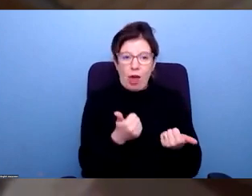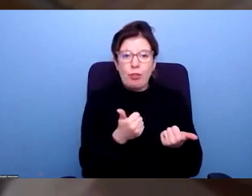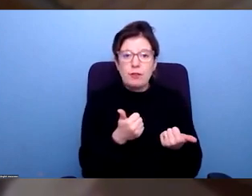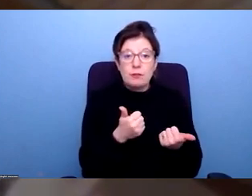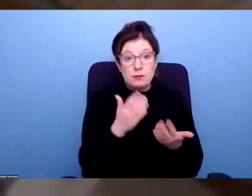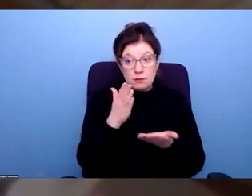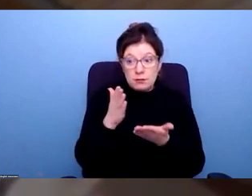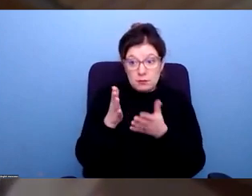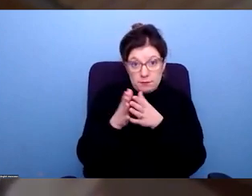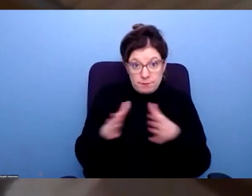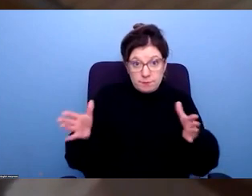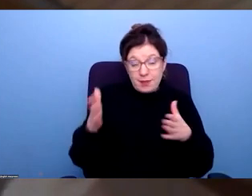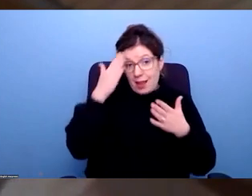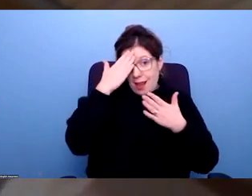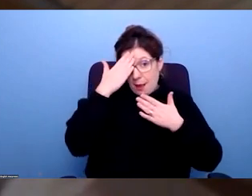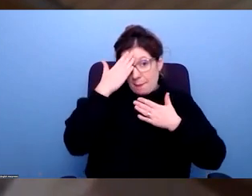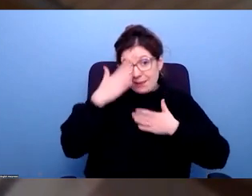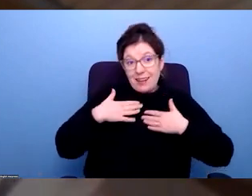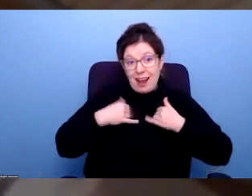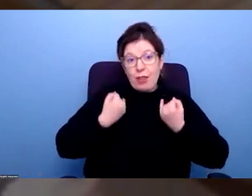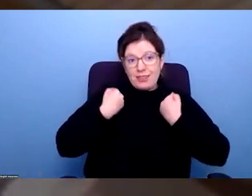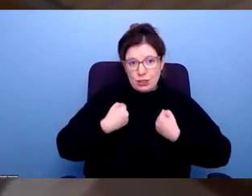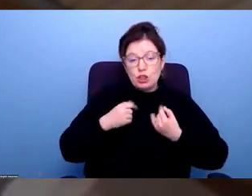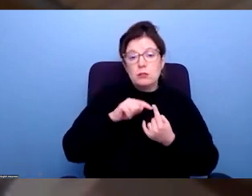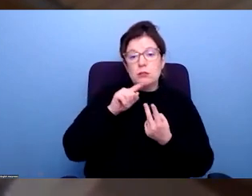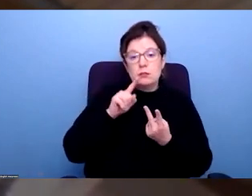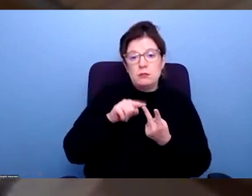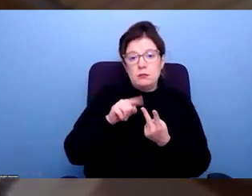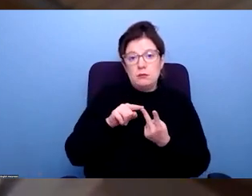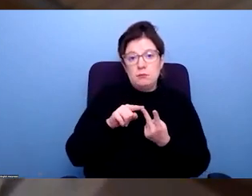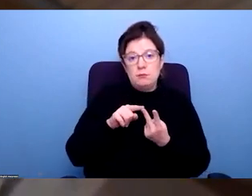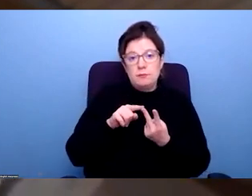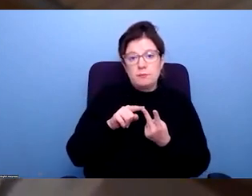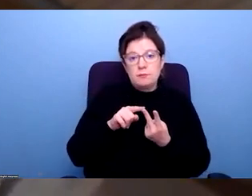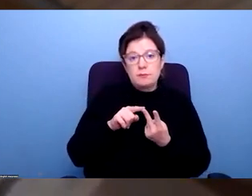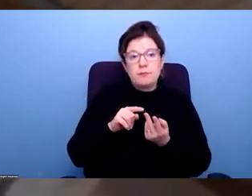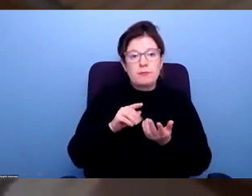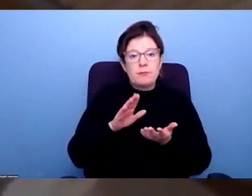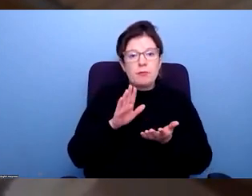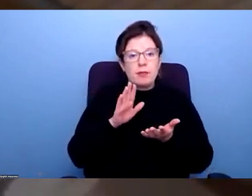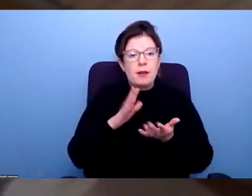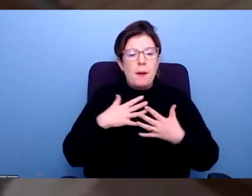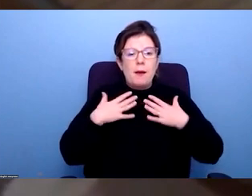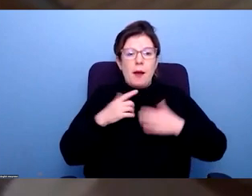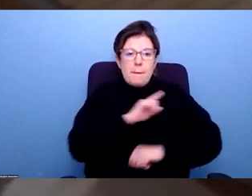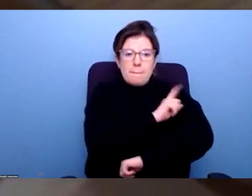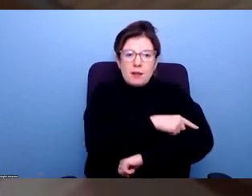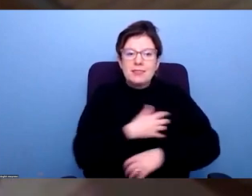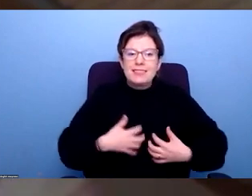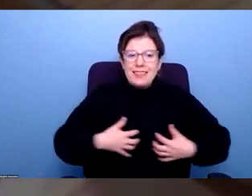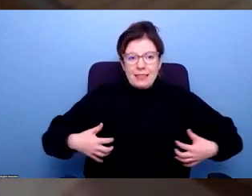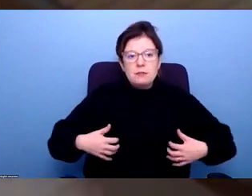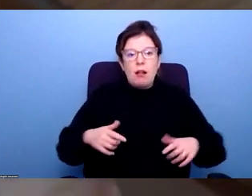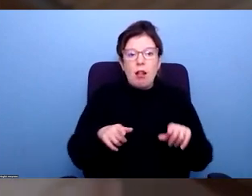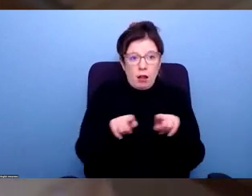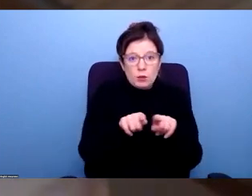rising both for mental health conditions, but also for, for example, musculoskeletal conditions with quite significant rise and